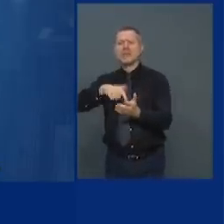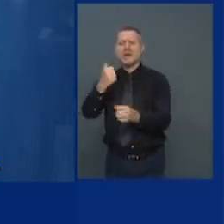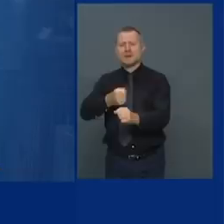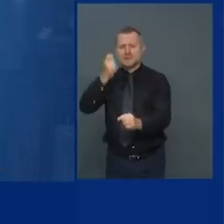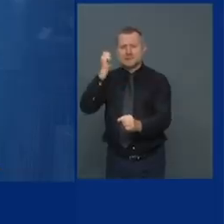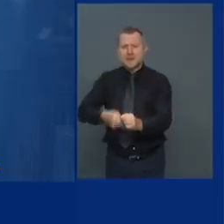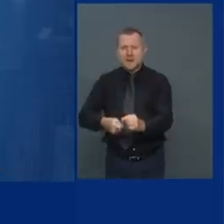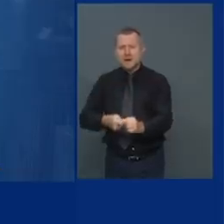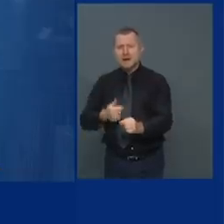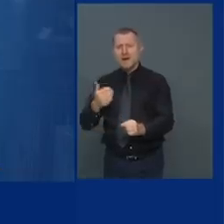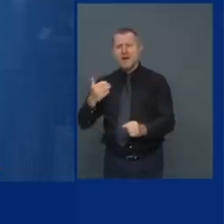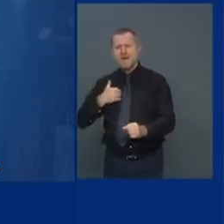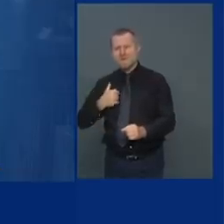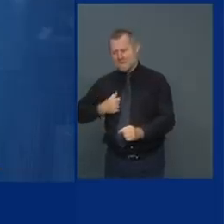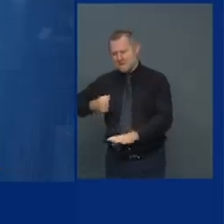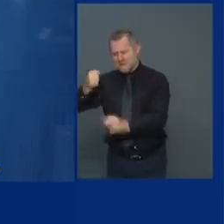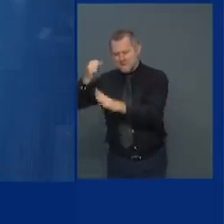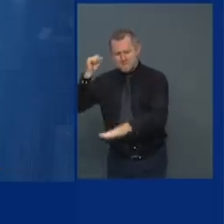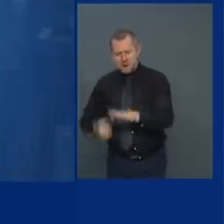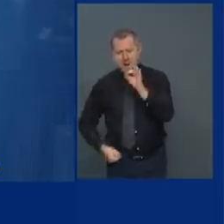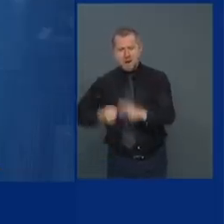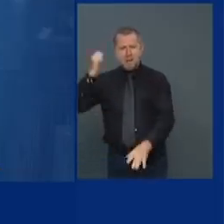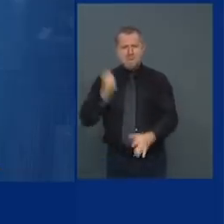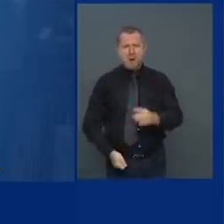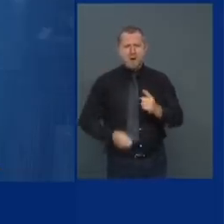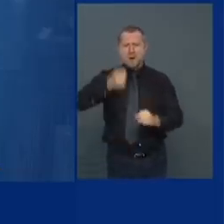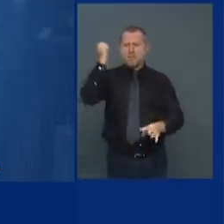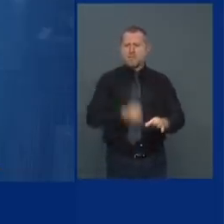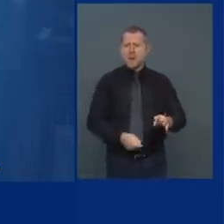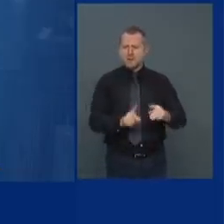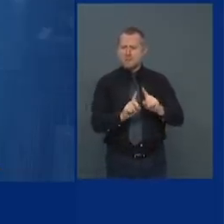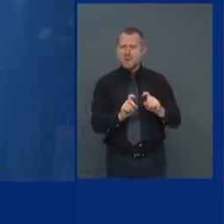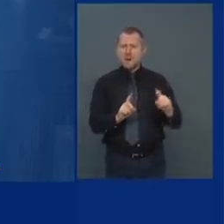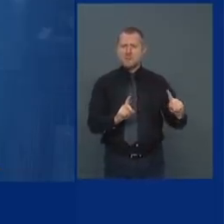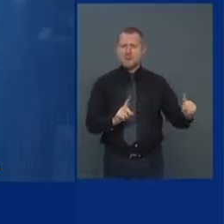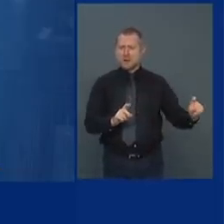that's your only solution to that issue